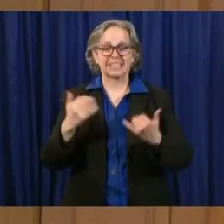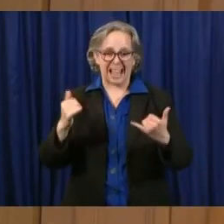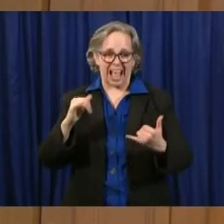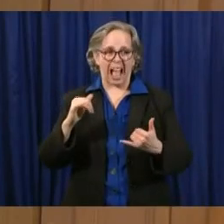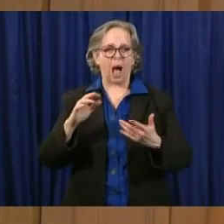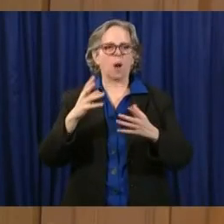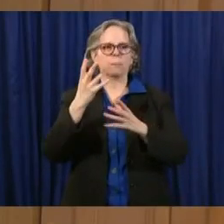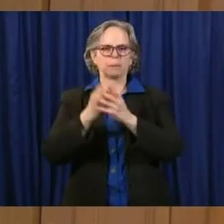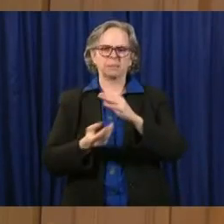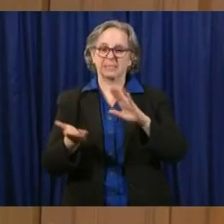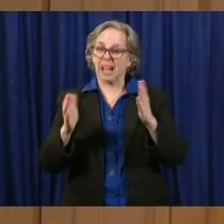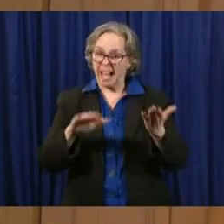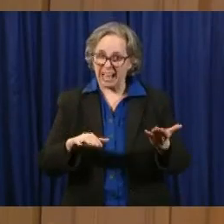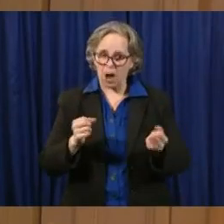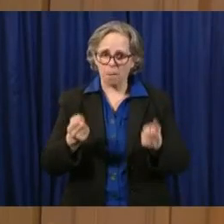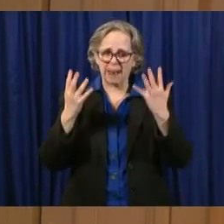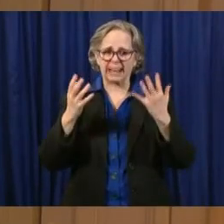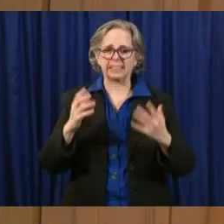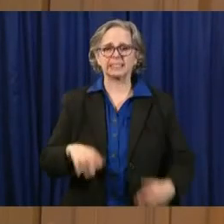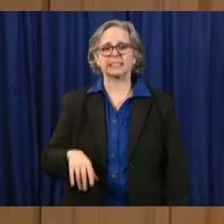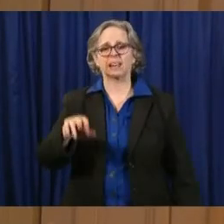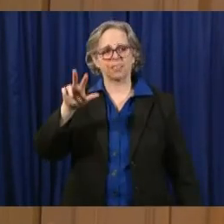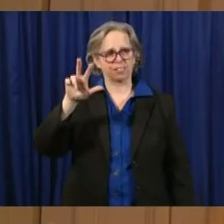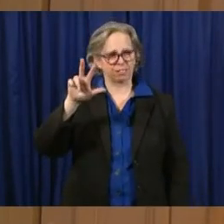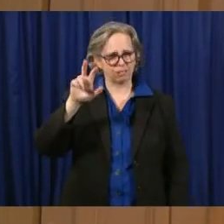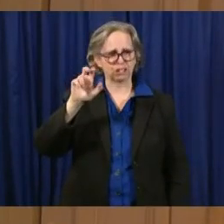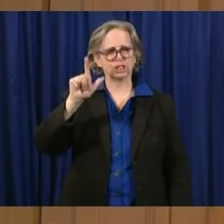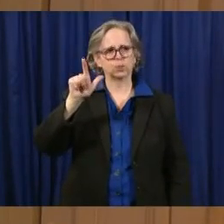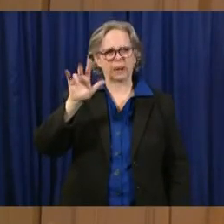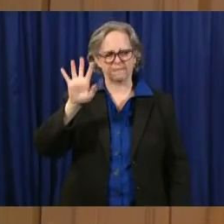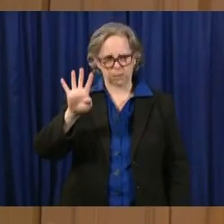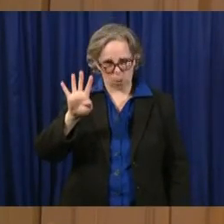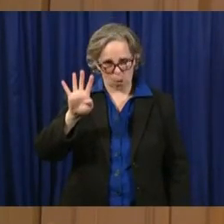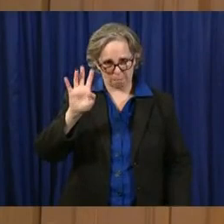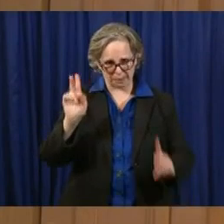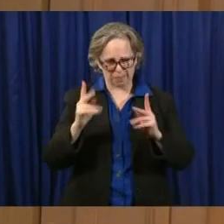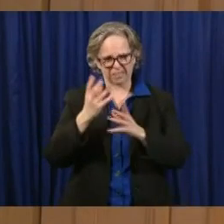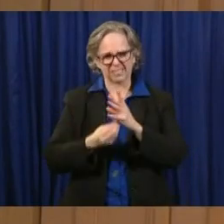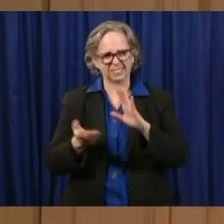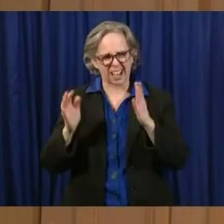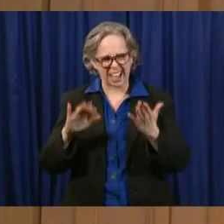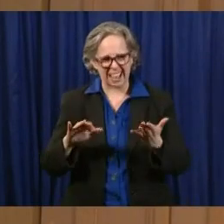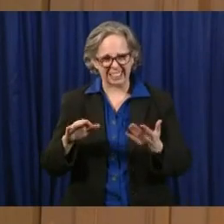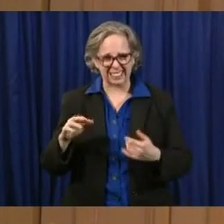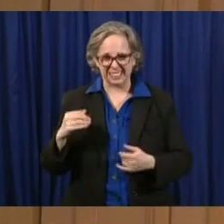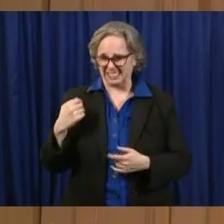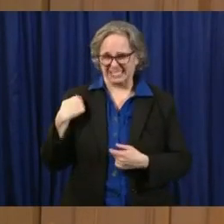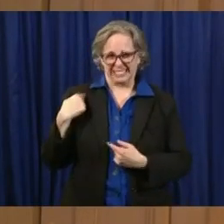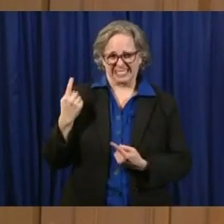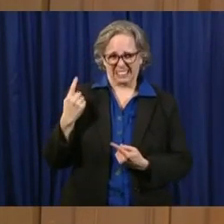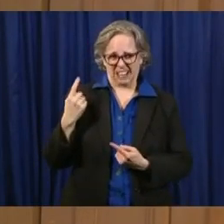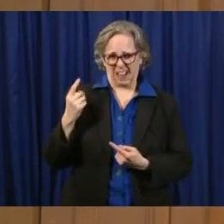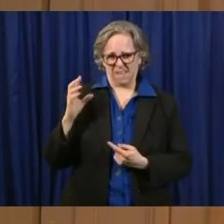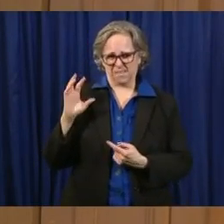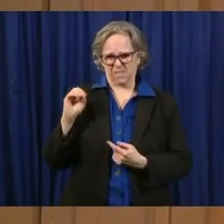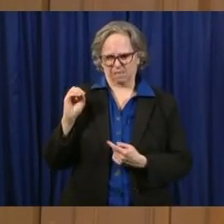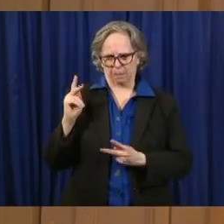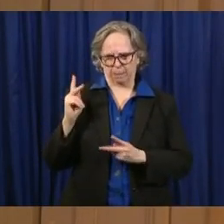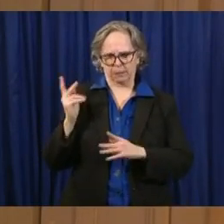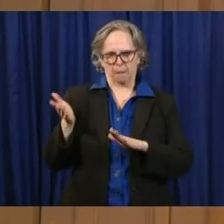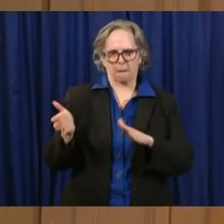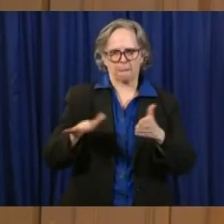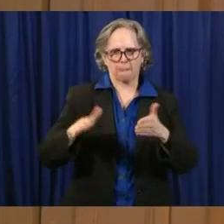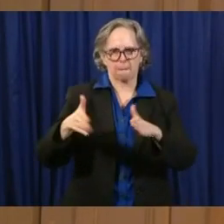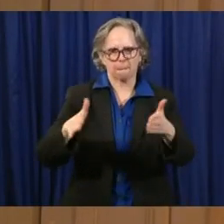see, I believe, approximately 50 deaths just in the last day. We have cases now